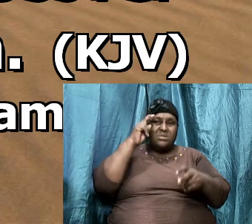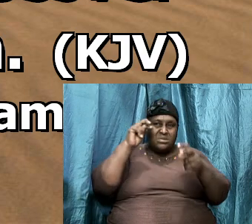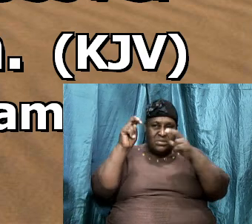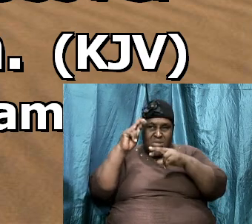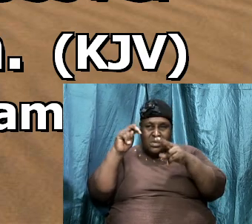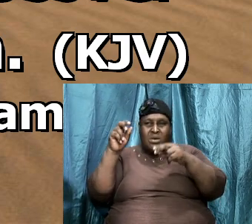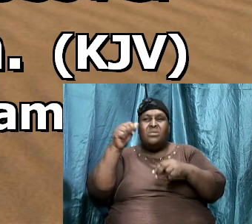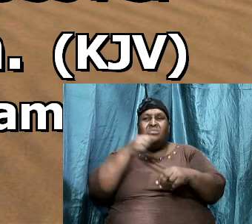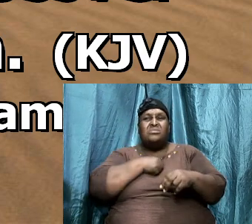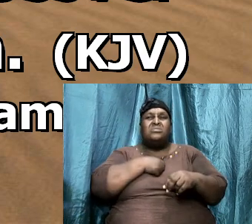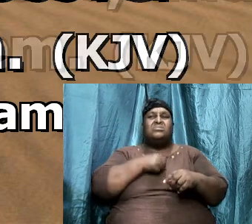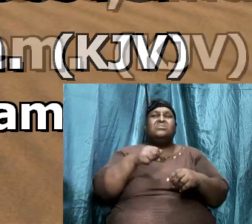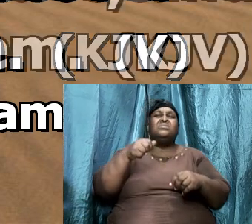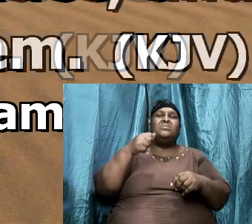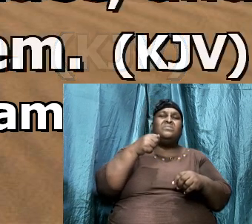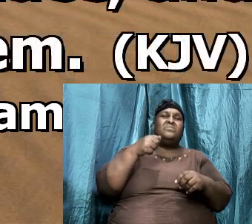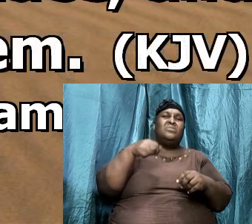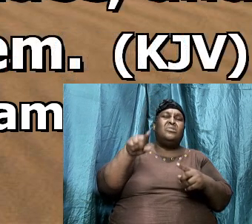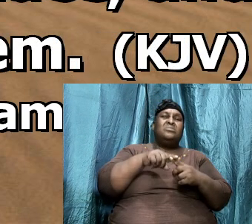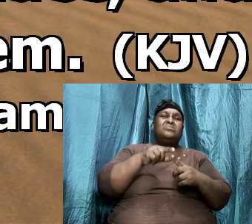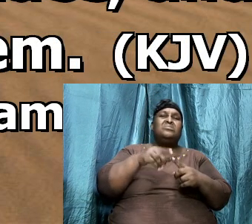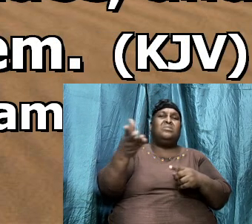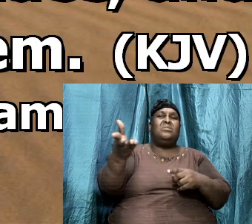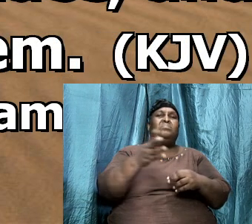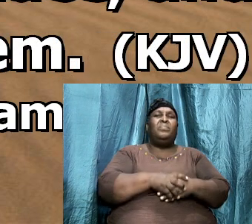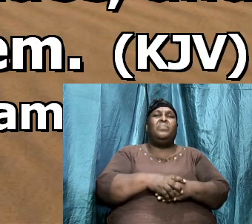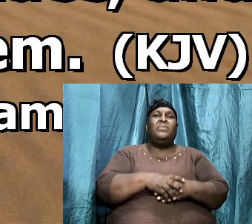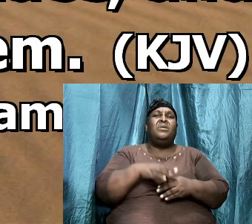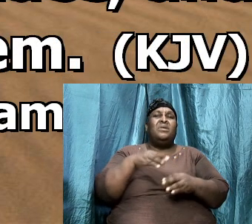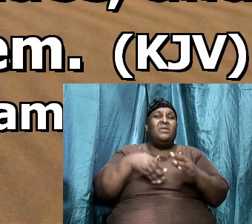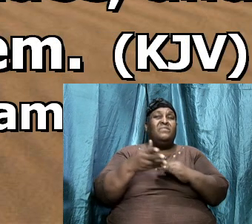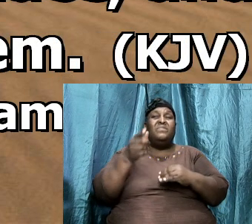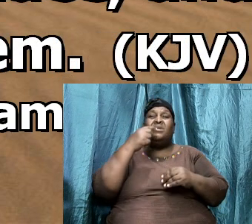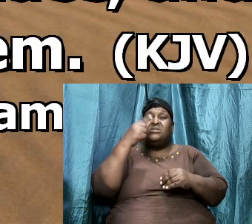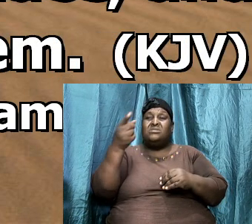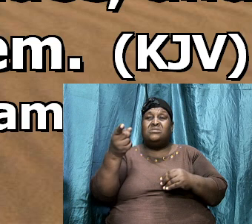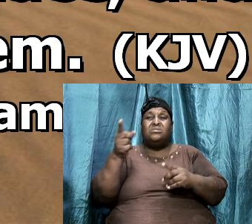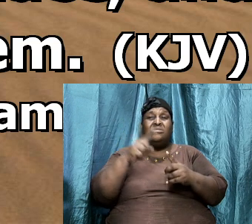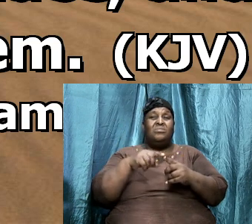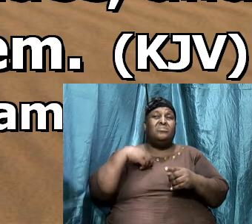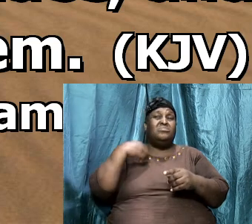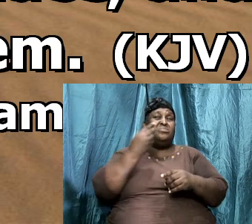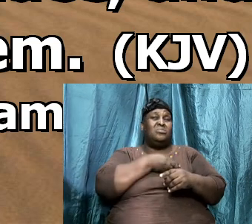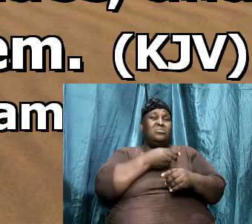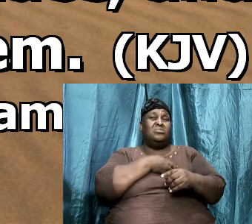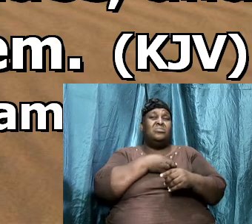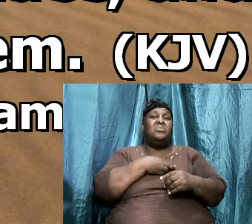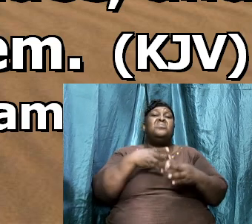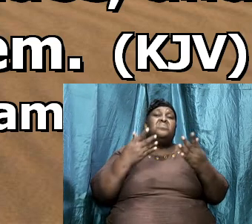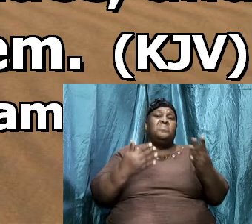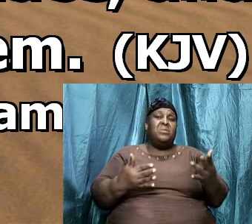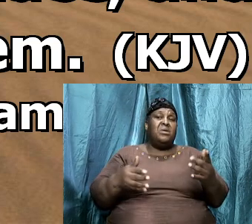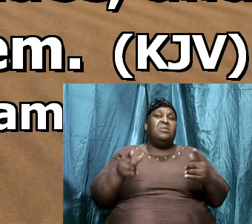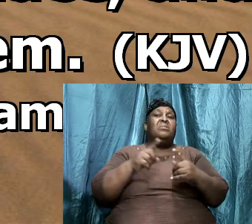unto them if they say thus unto us